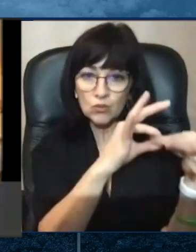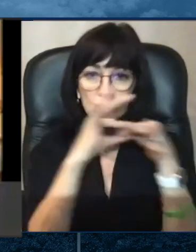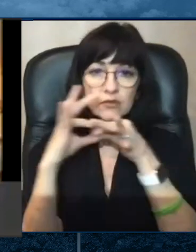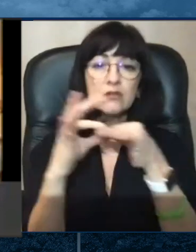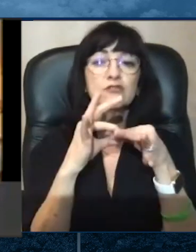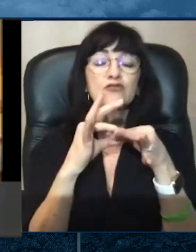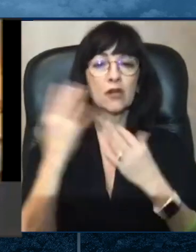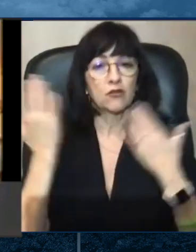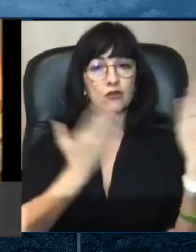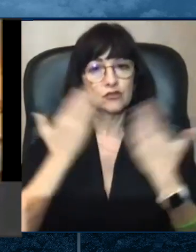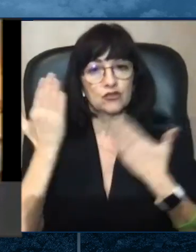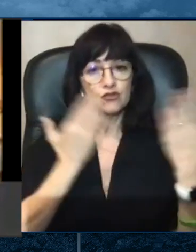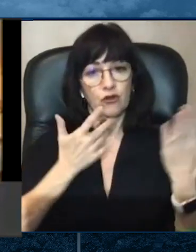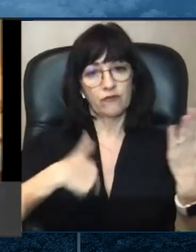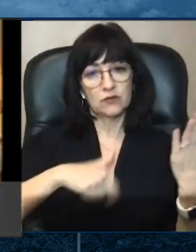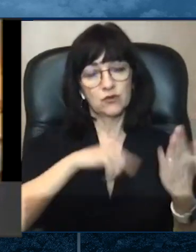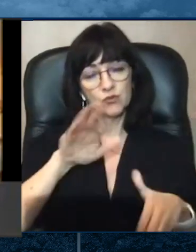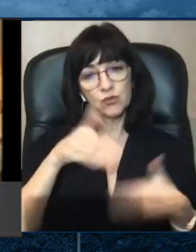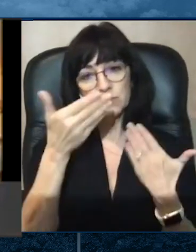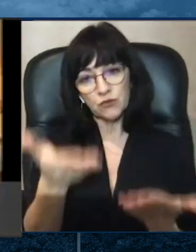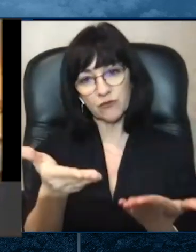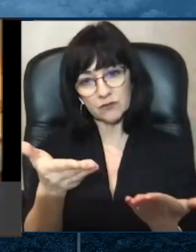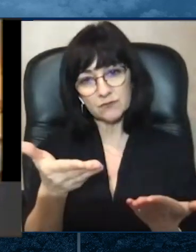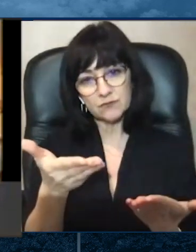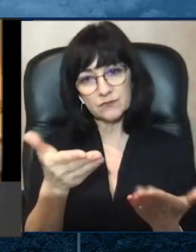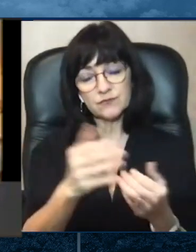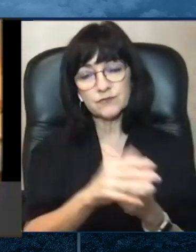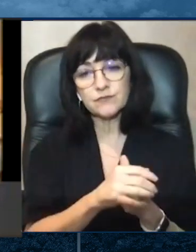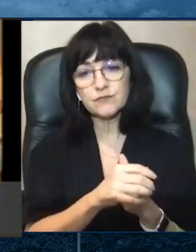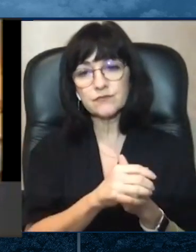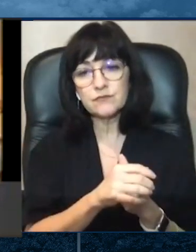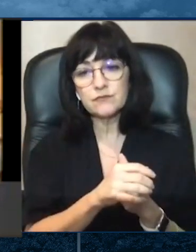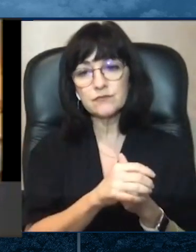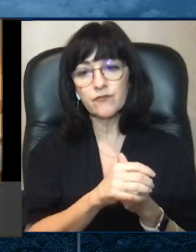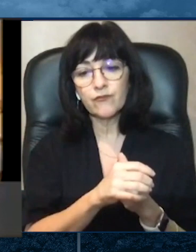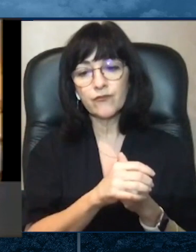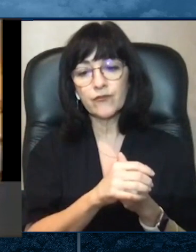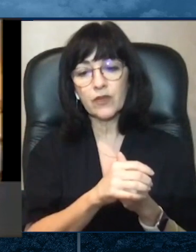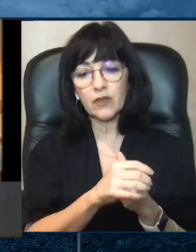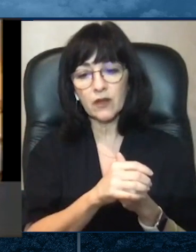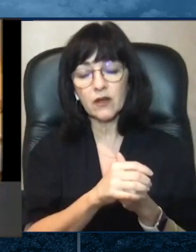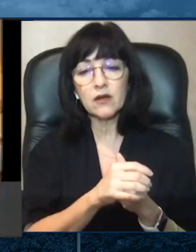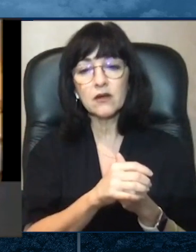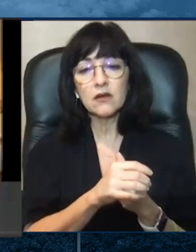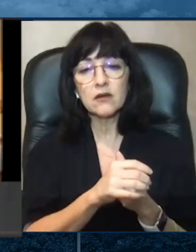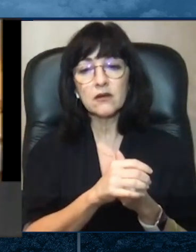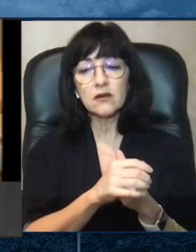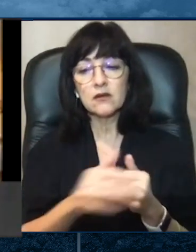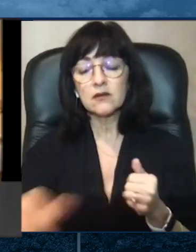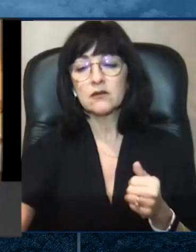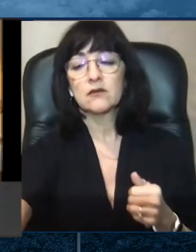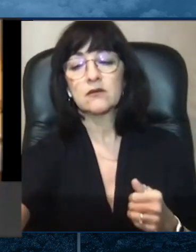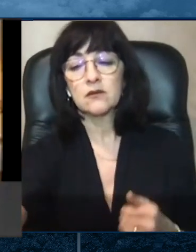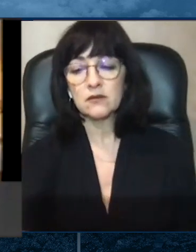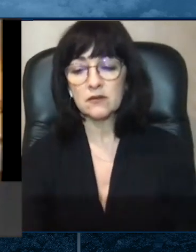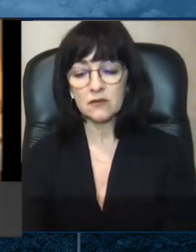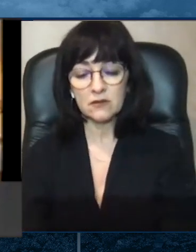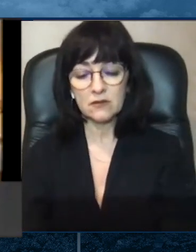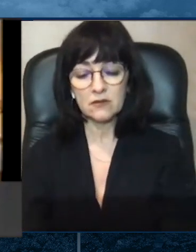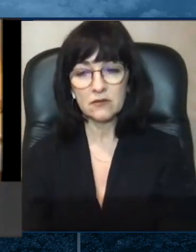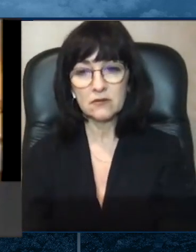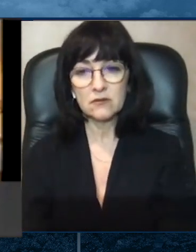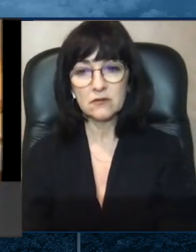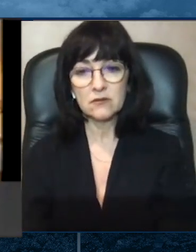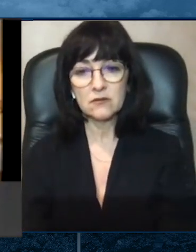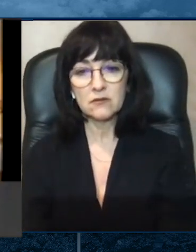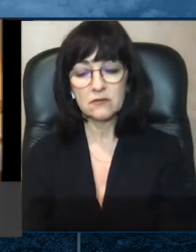este tipo de asociaciones, doctora Odom, como la que nosotros tenemos con el Departamento de Salud